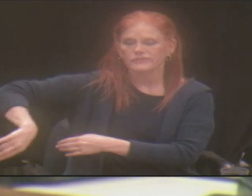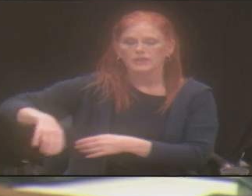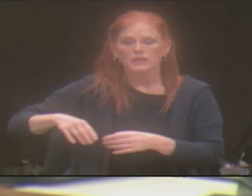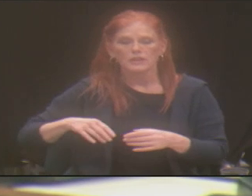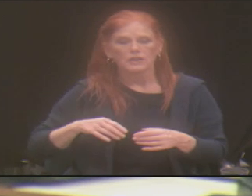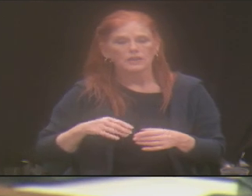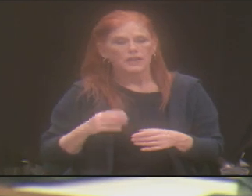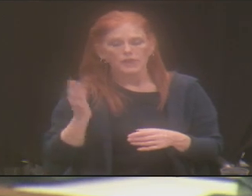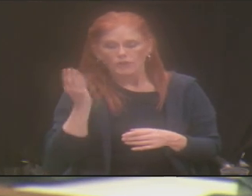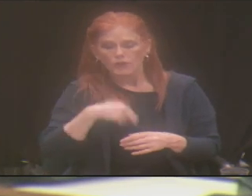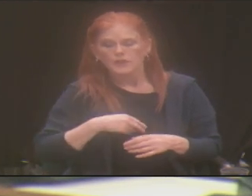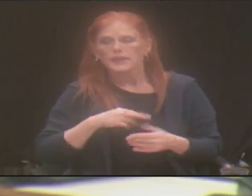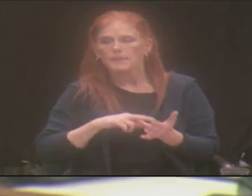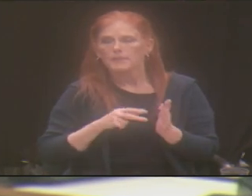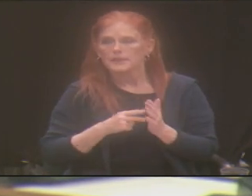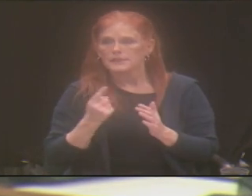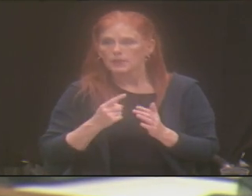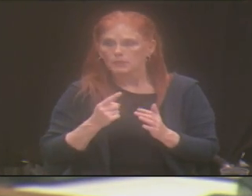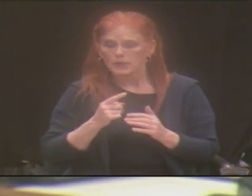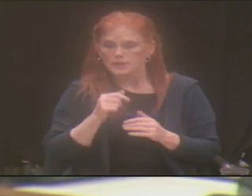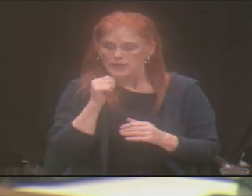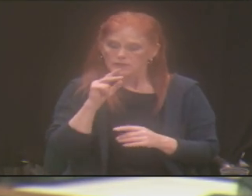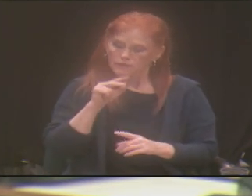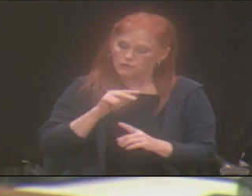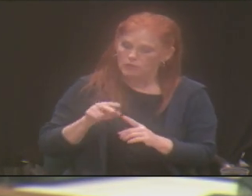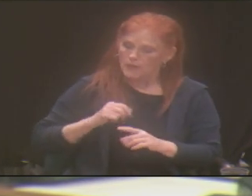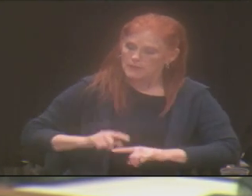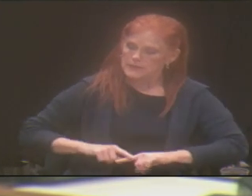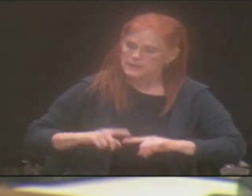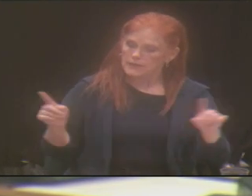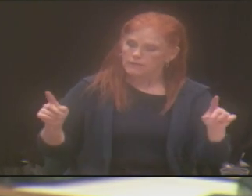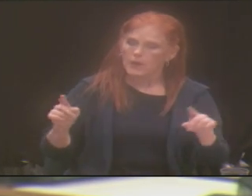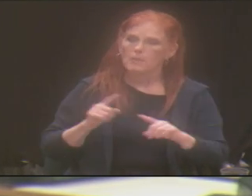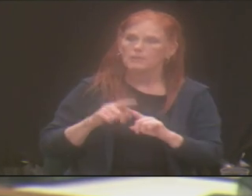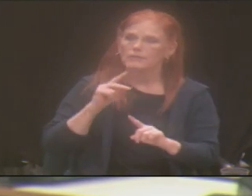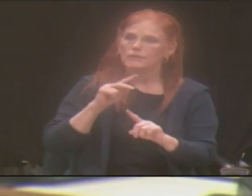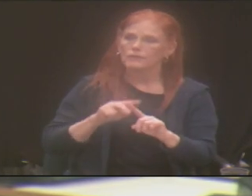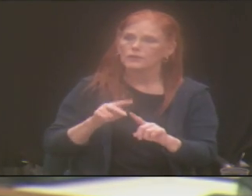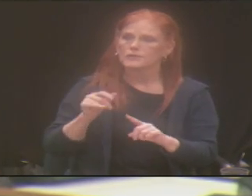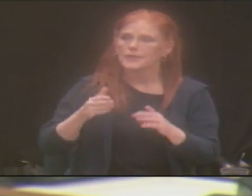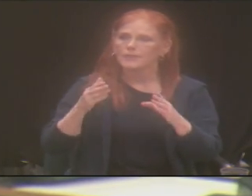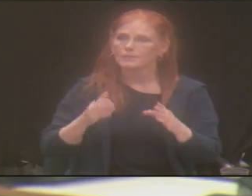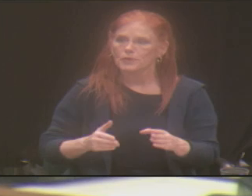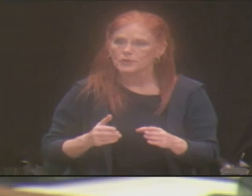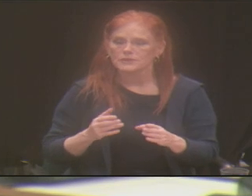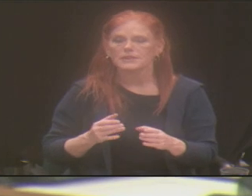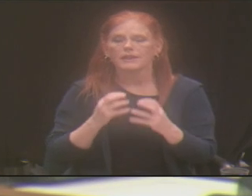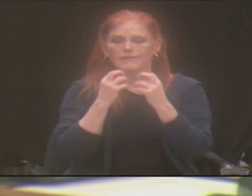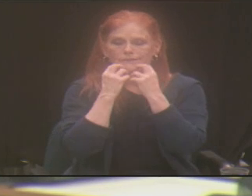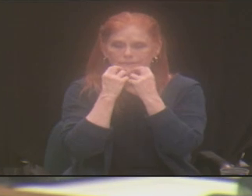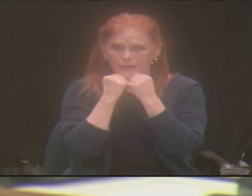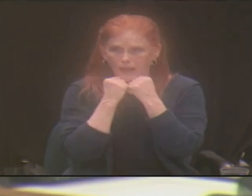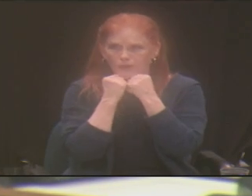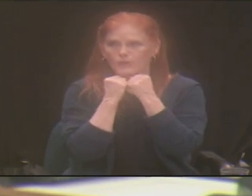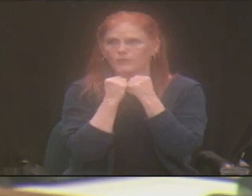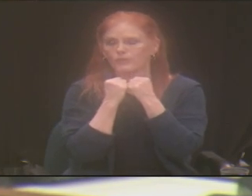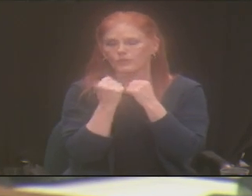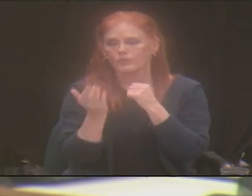not as different, but as someone of value. And the only way that that can be